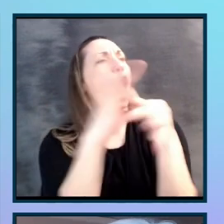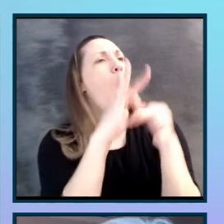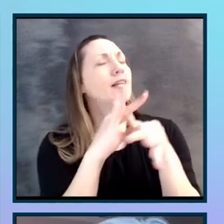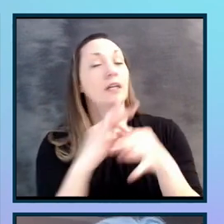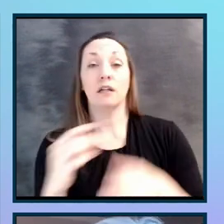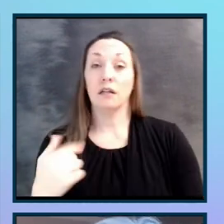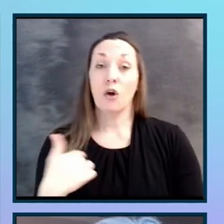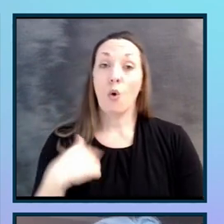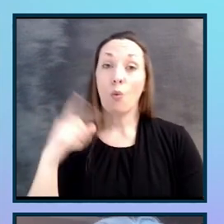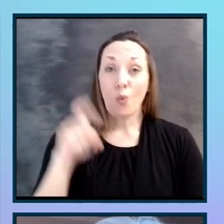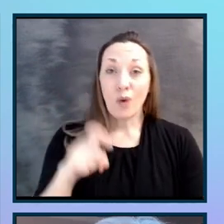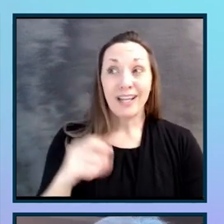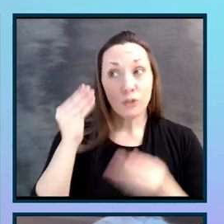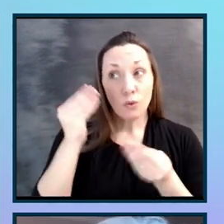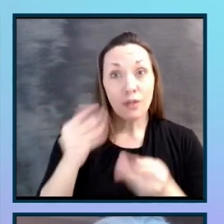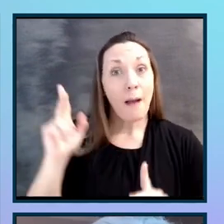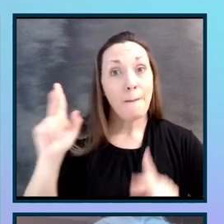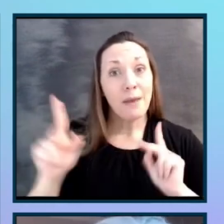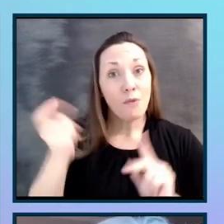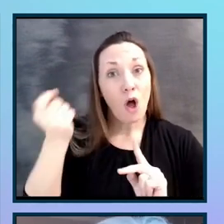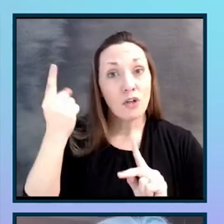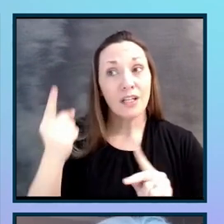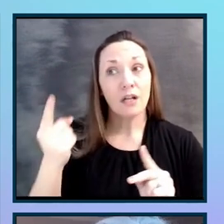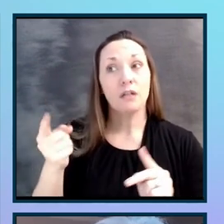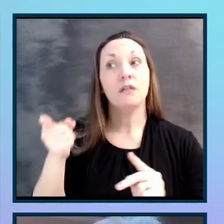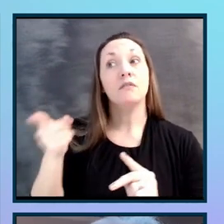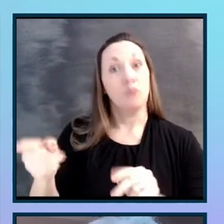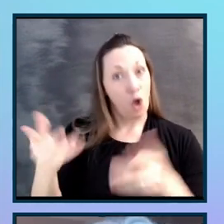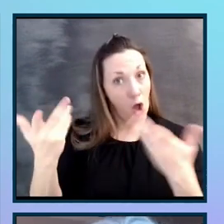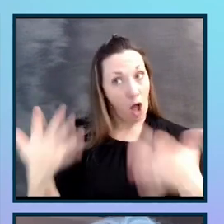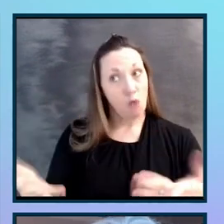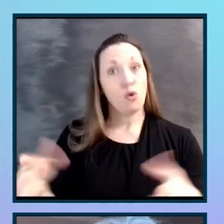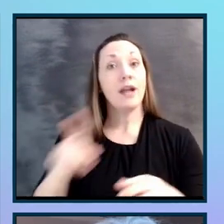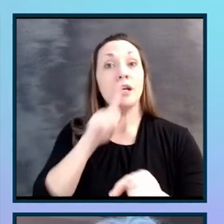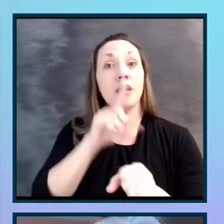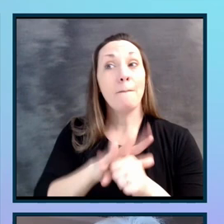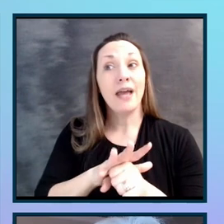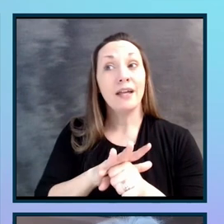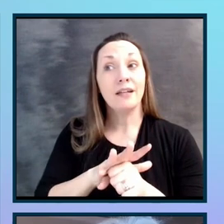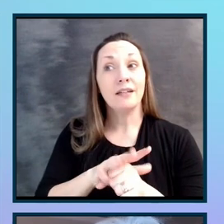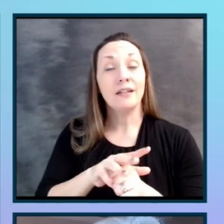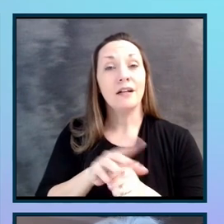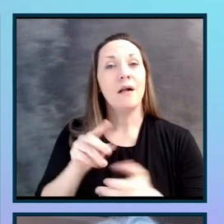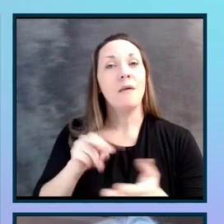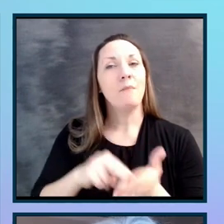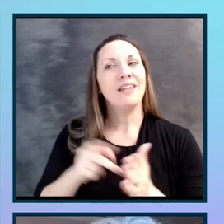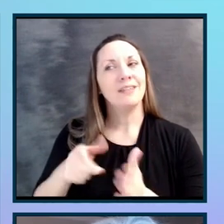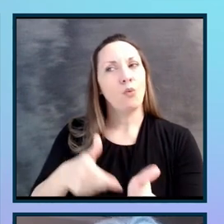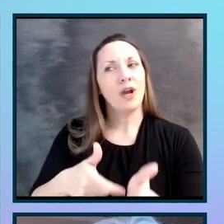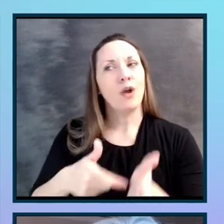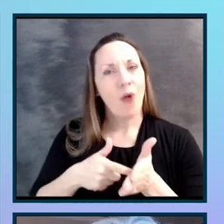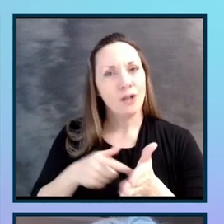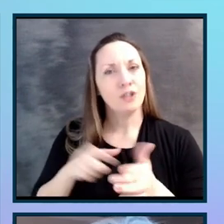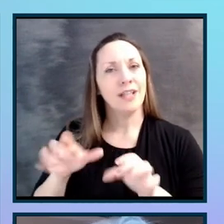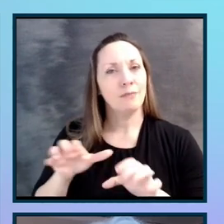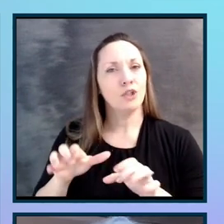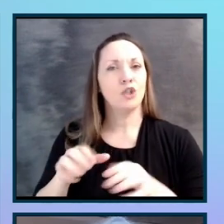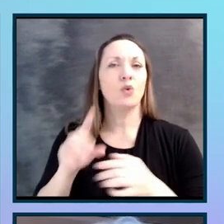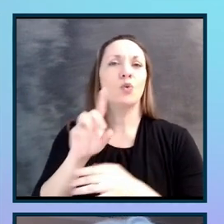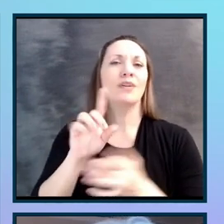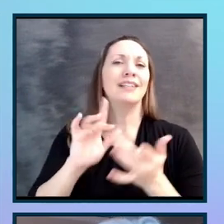to let people understand that what they're already committed to requires them to do digital accessibility.